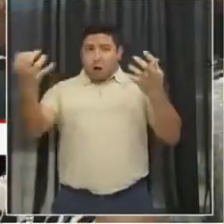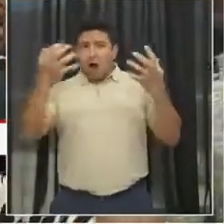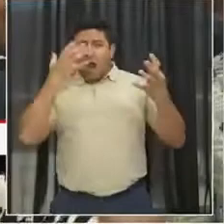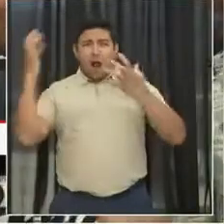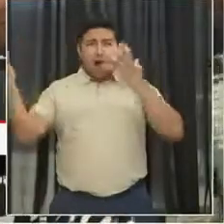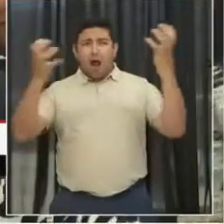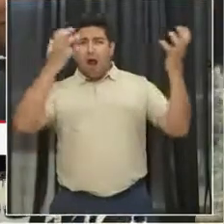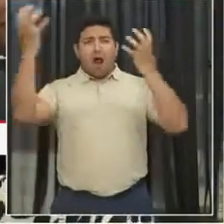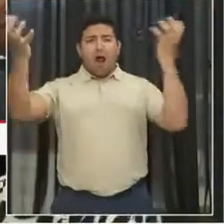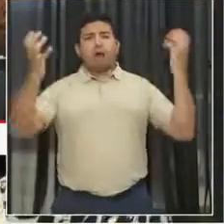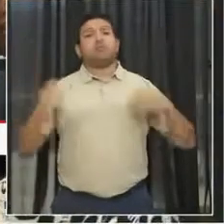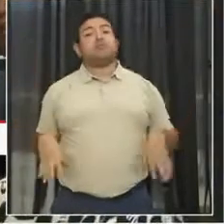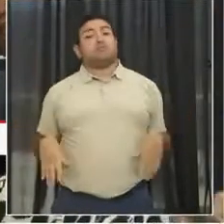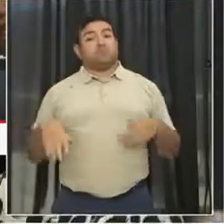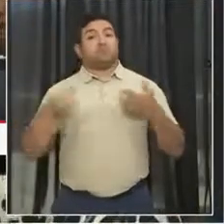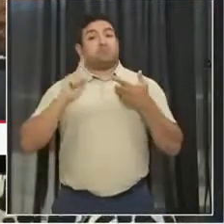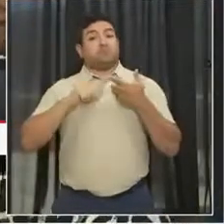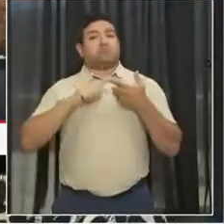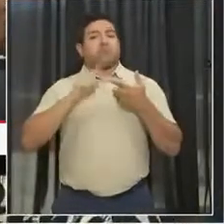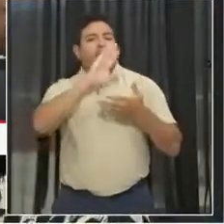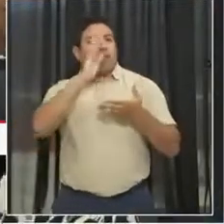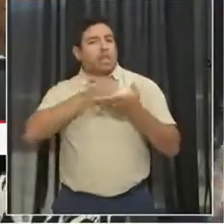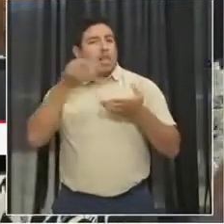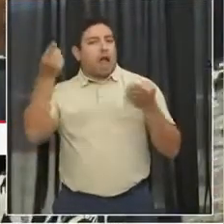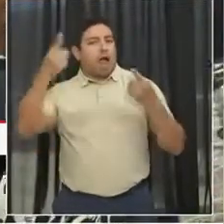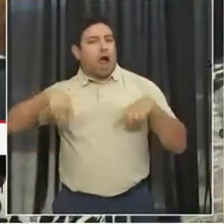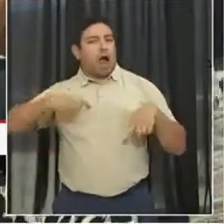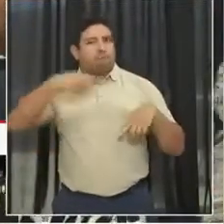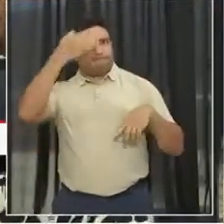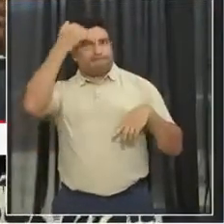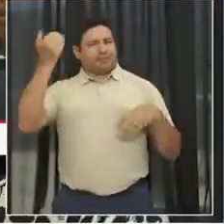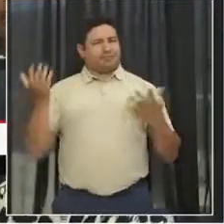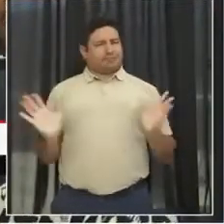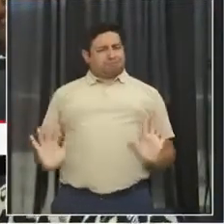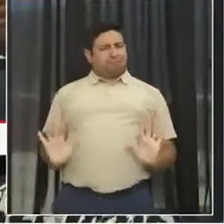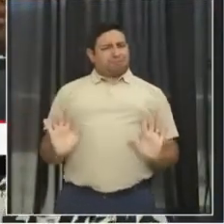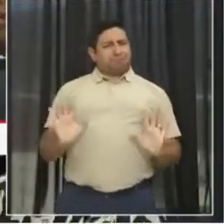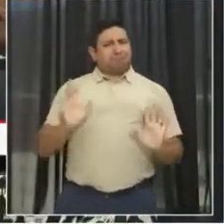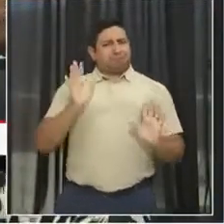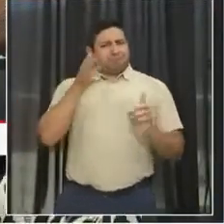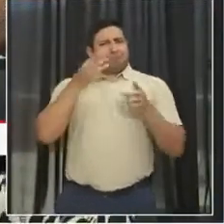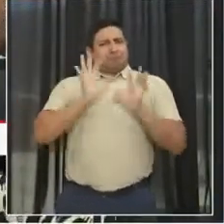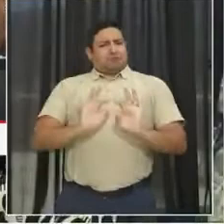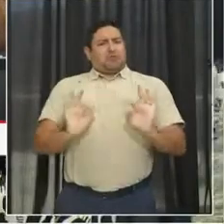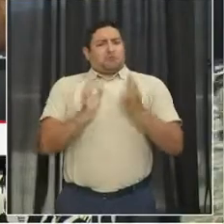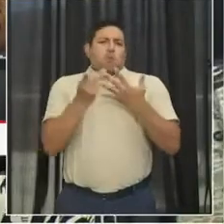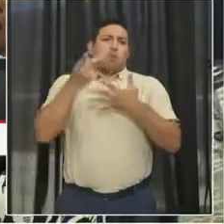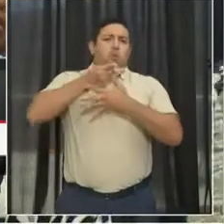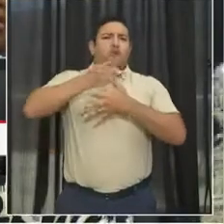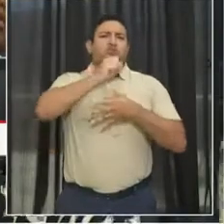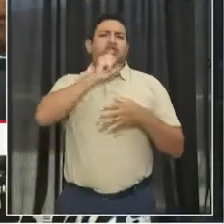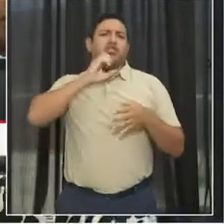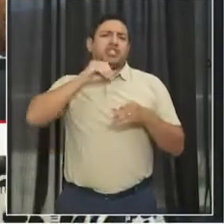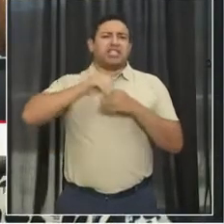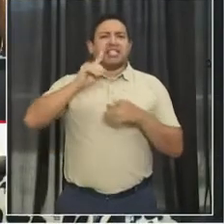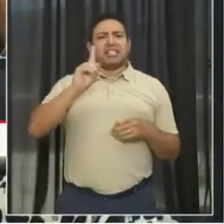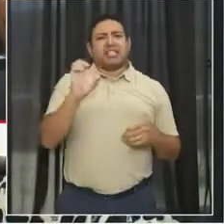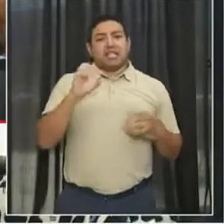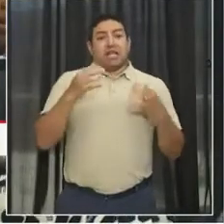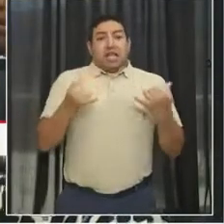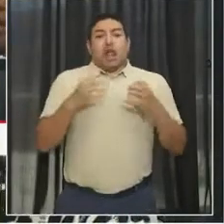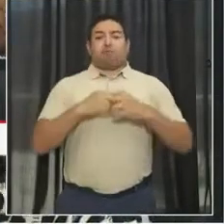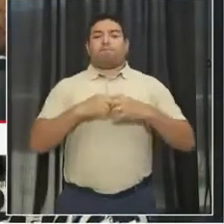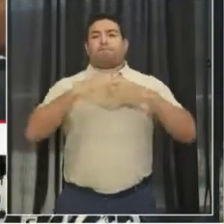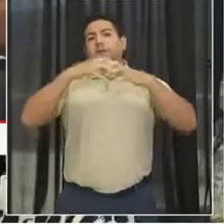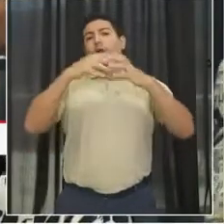And that is never going to happen. So we are proud of the new programs that we have started